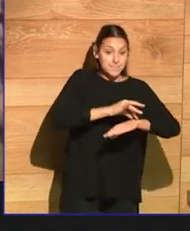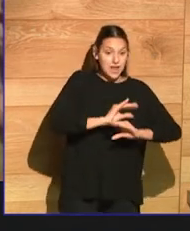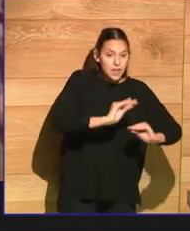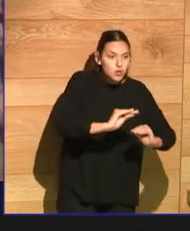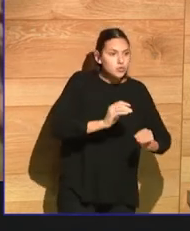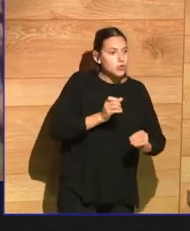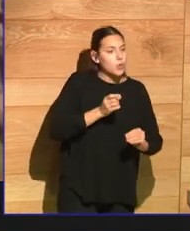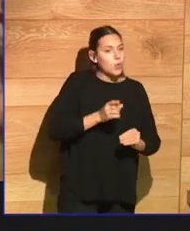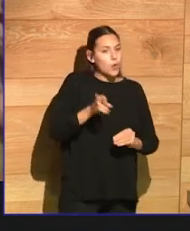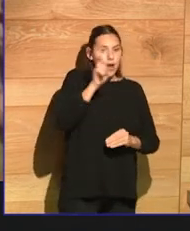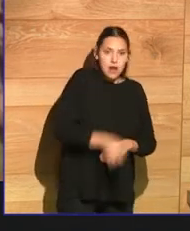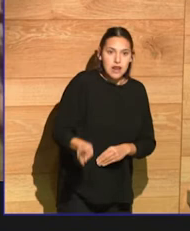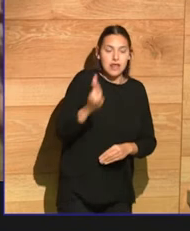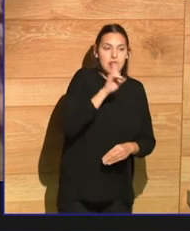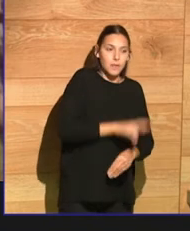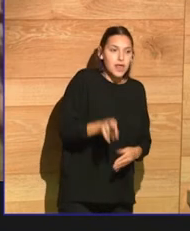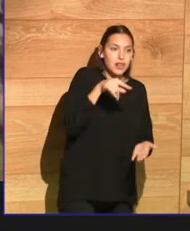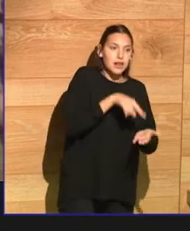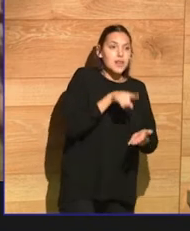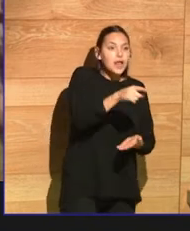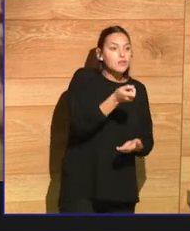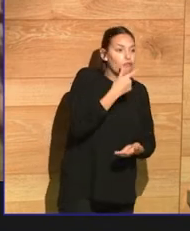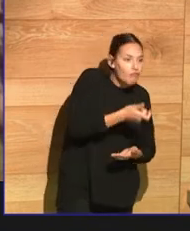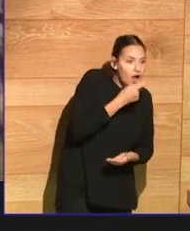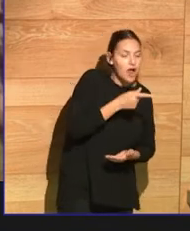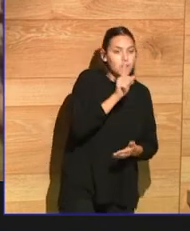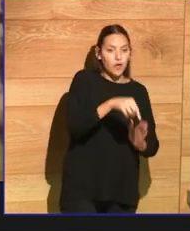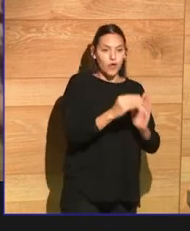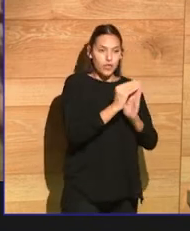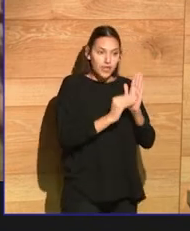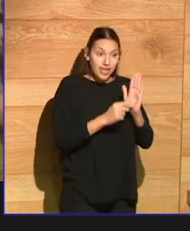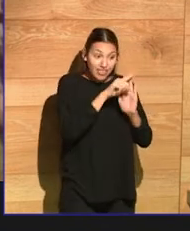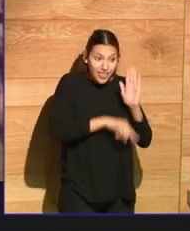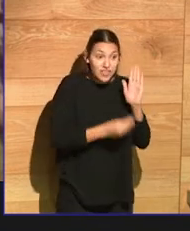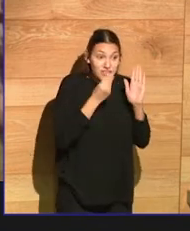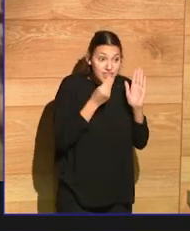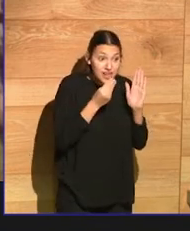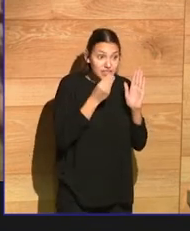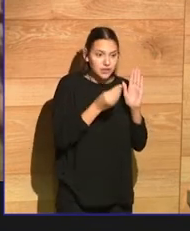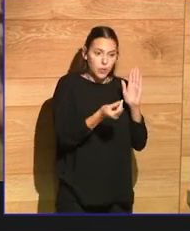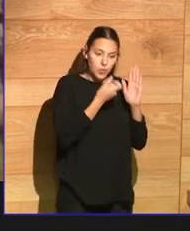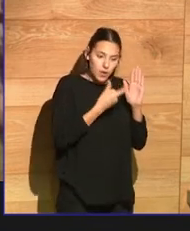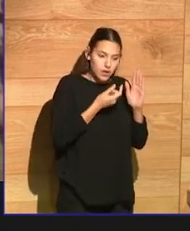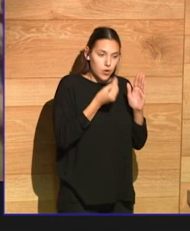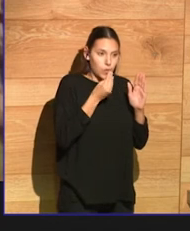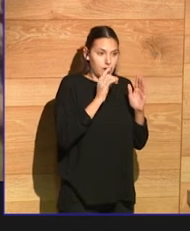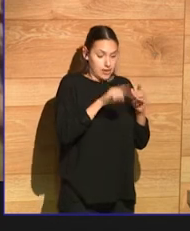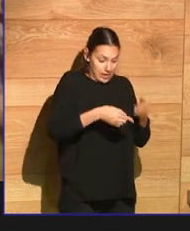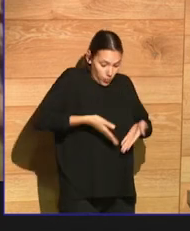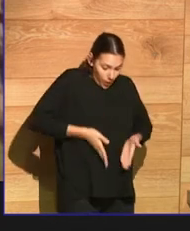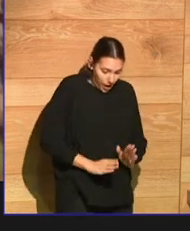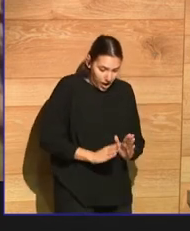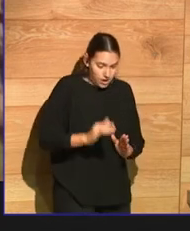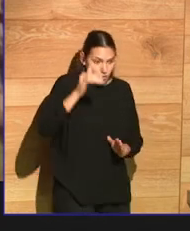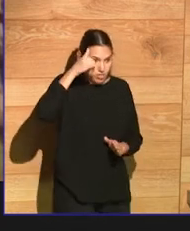foods that just support the devil's child. And her doctor refuses to let her have